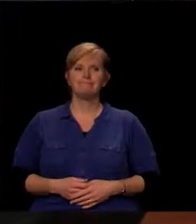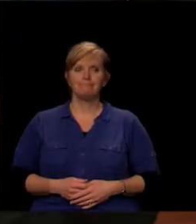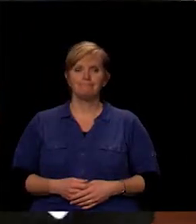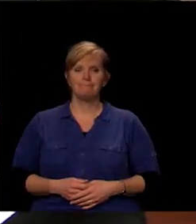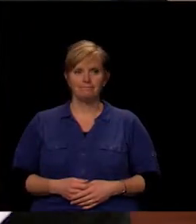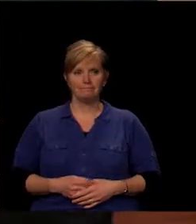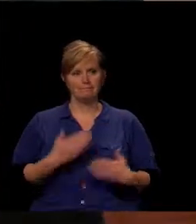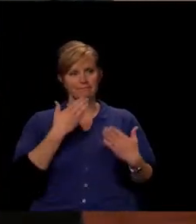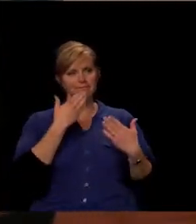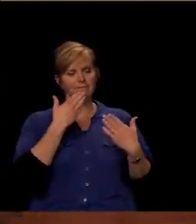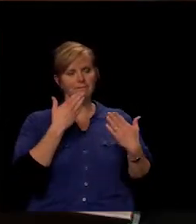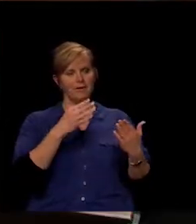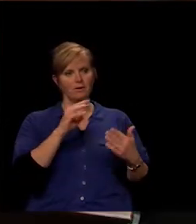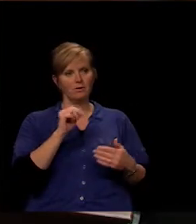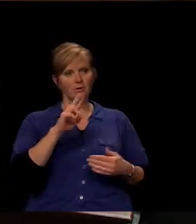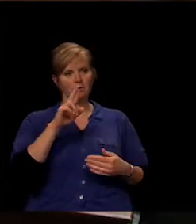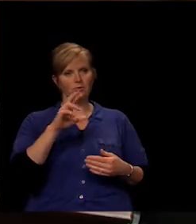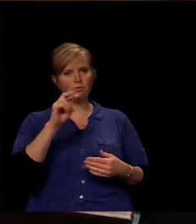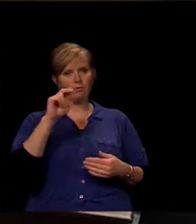Thank you, Mr. Round. I appreciate that.